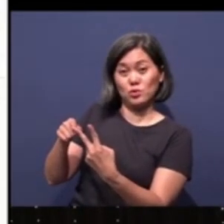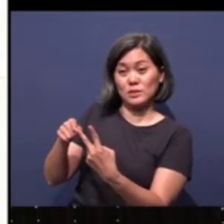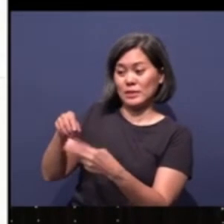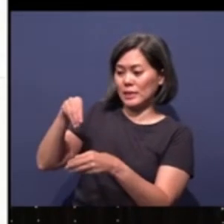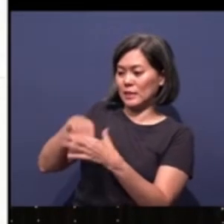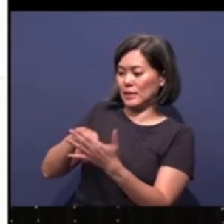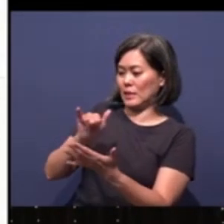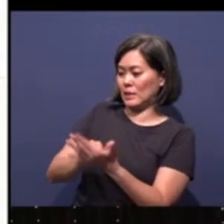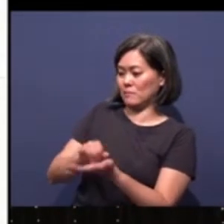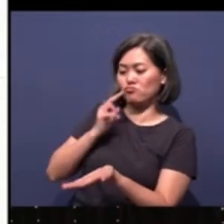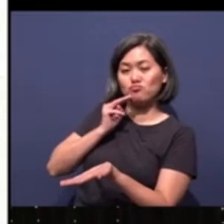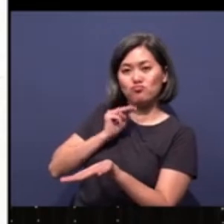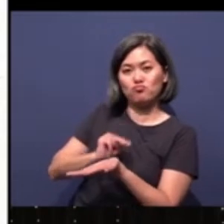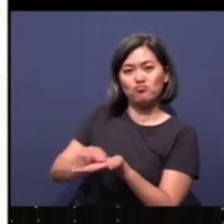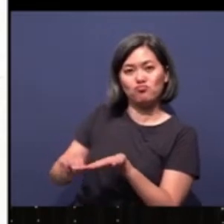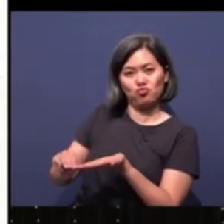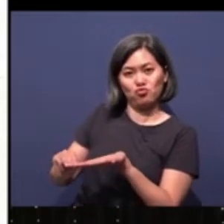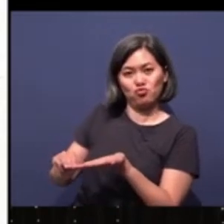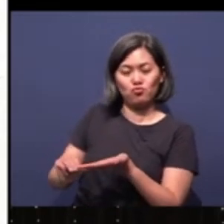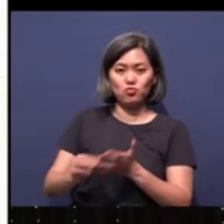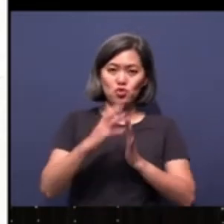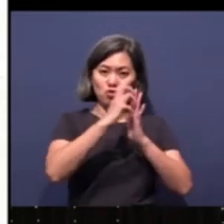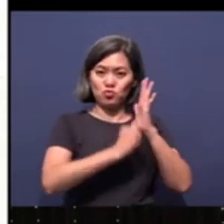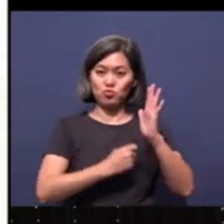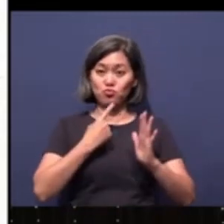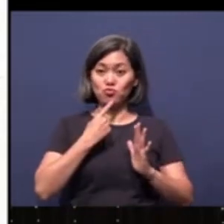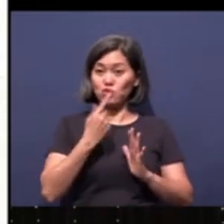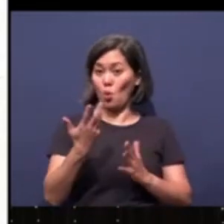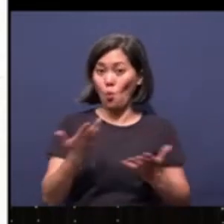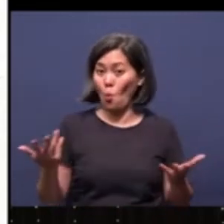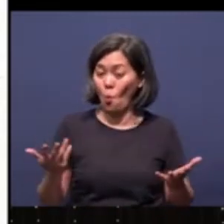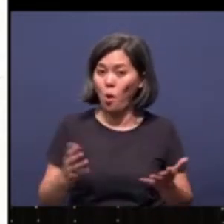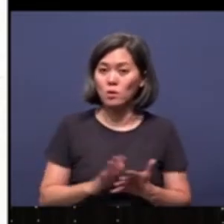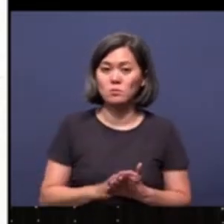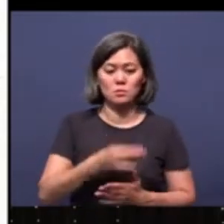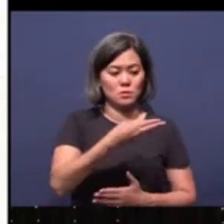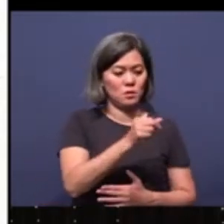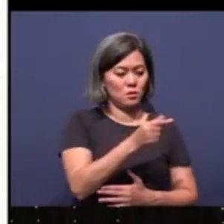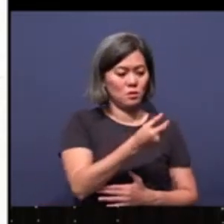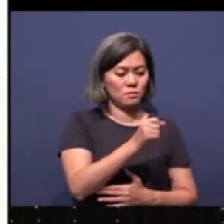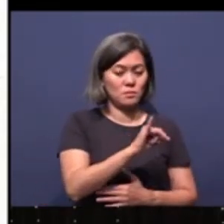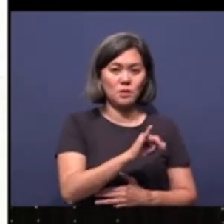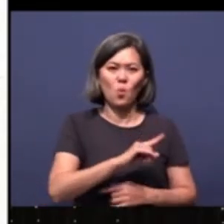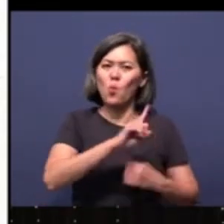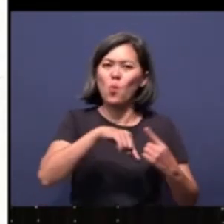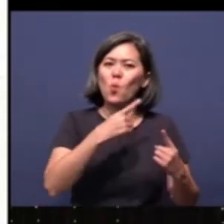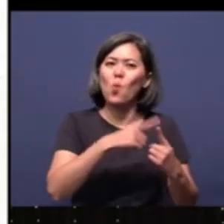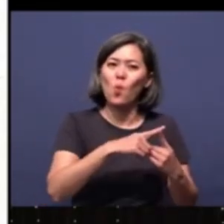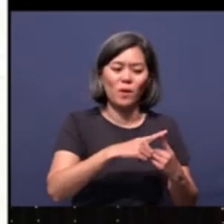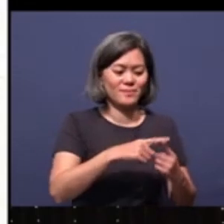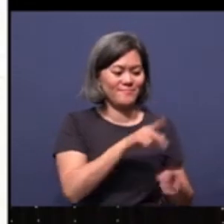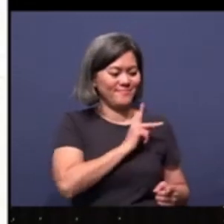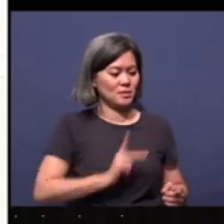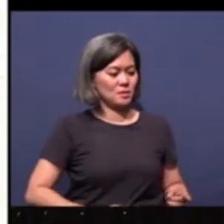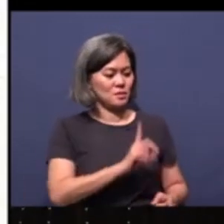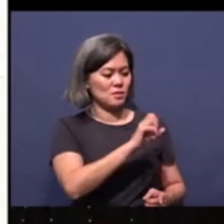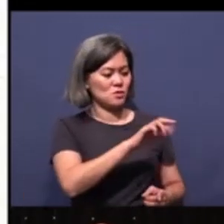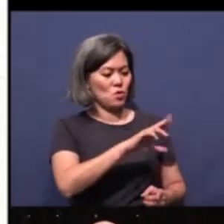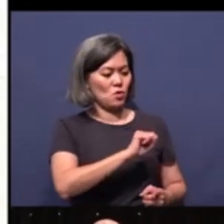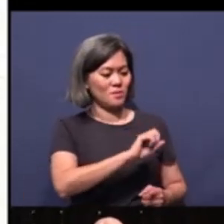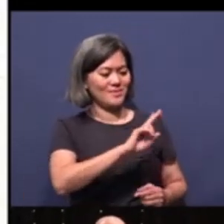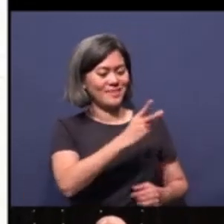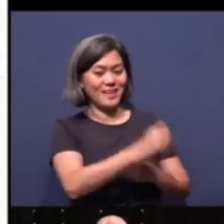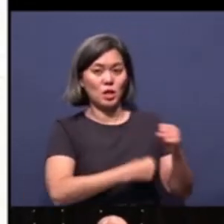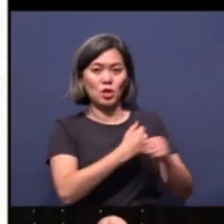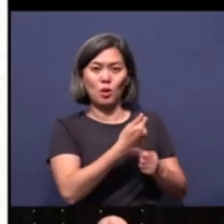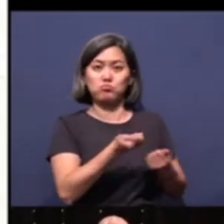message. And so Scripture reads to us, for us here in Haggai 1, in the second year of King Darius, on the first